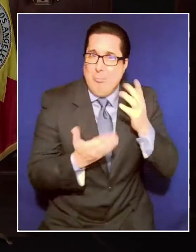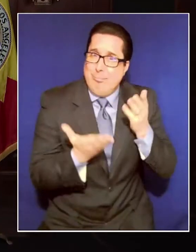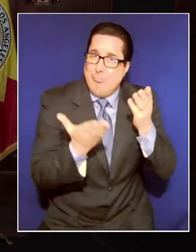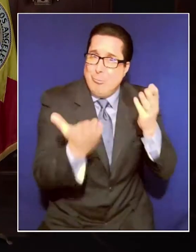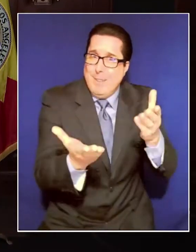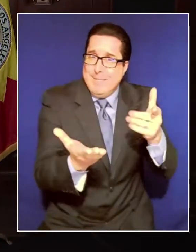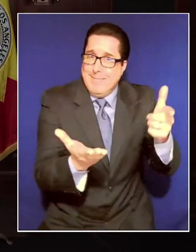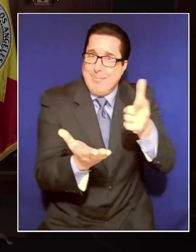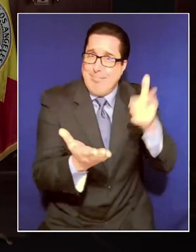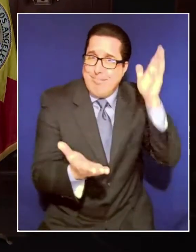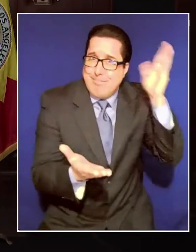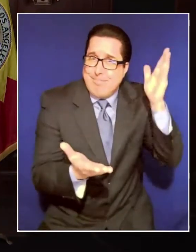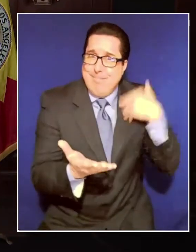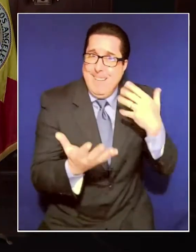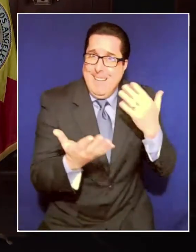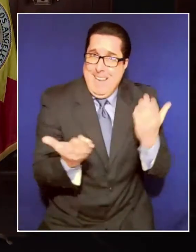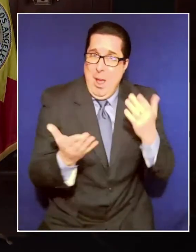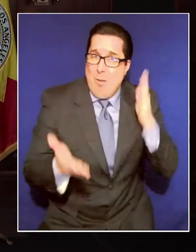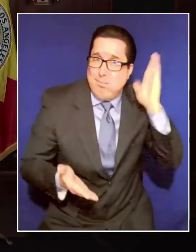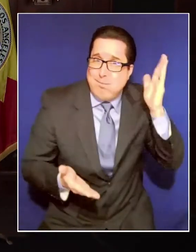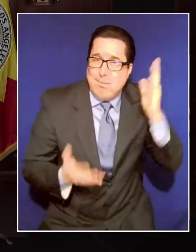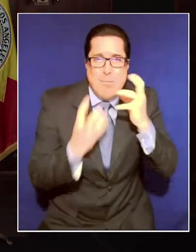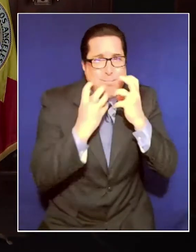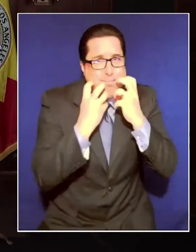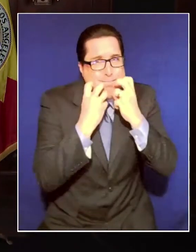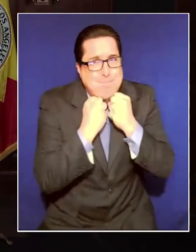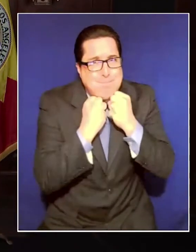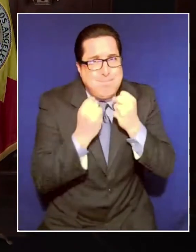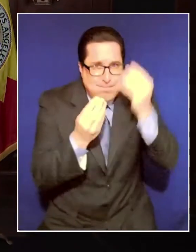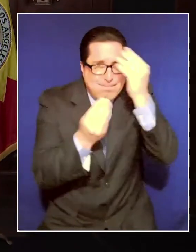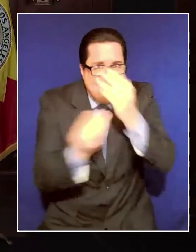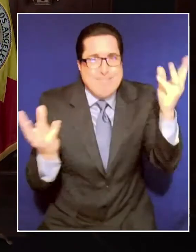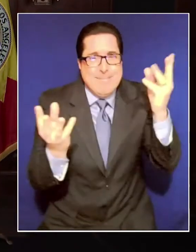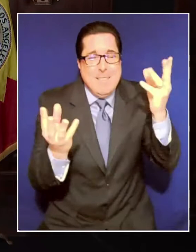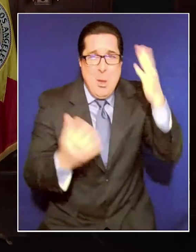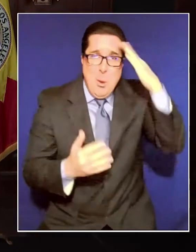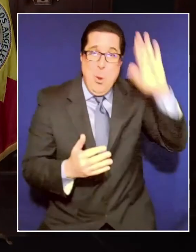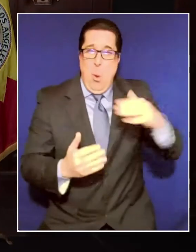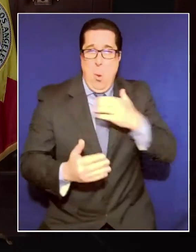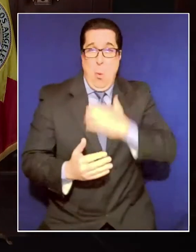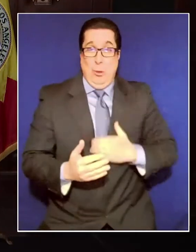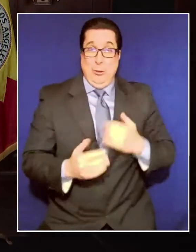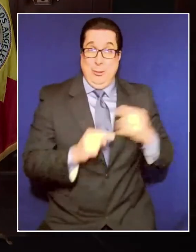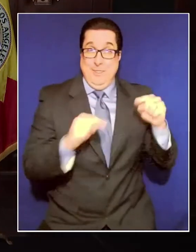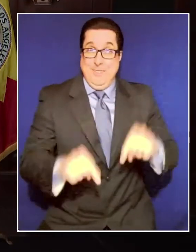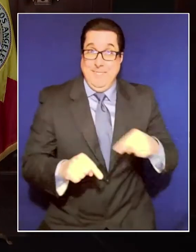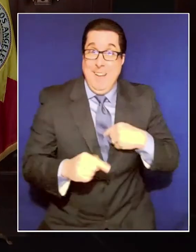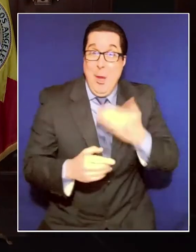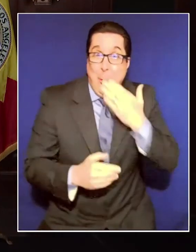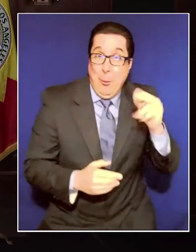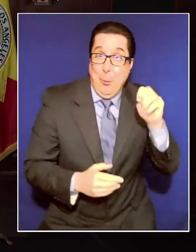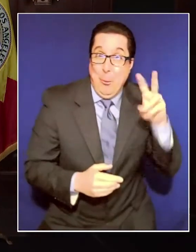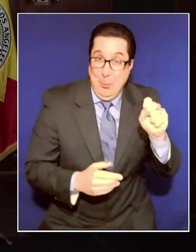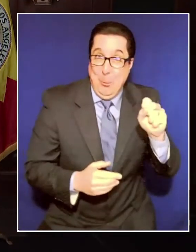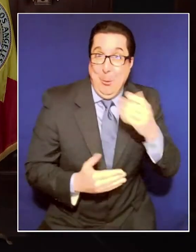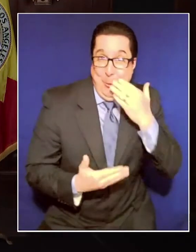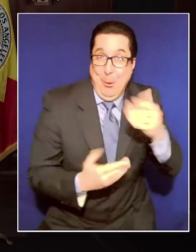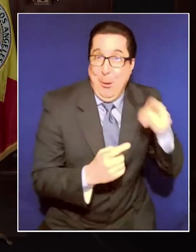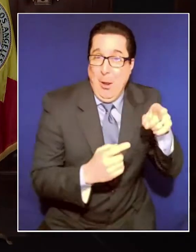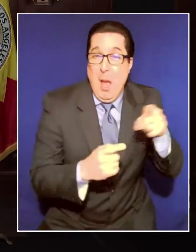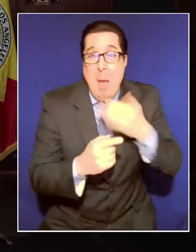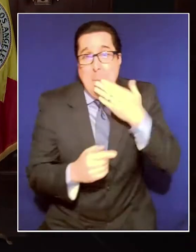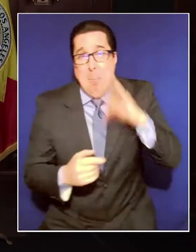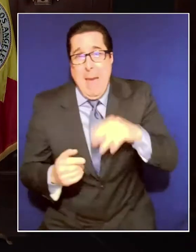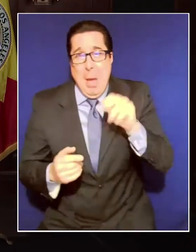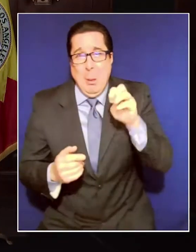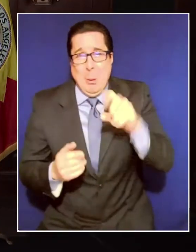While I wish I wasn't here having to inform you about the good news and the bad news to lay out the tragedy and